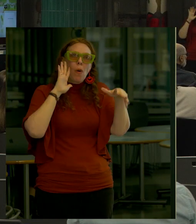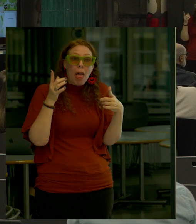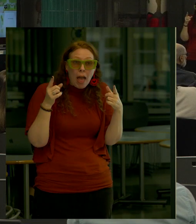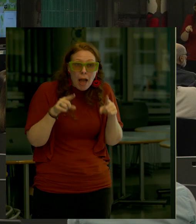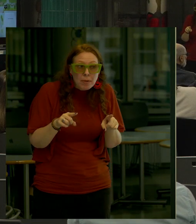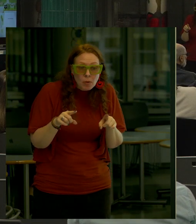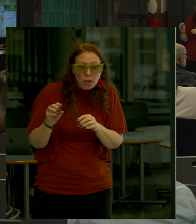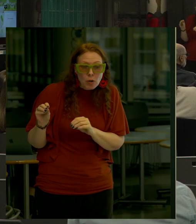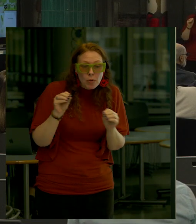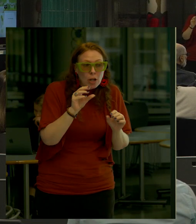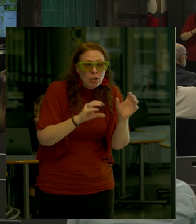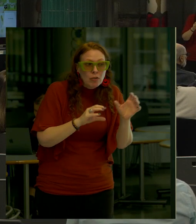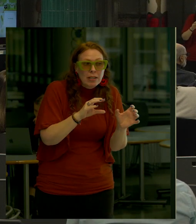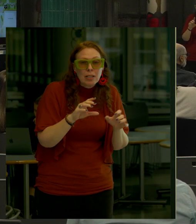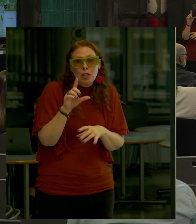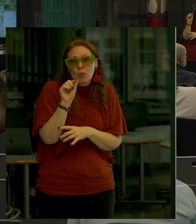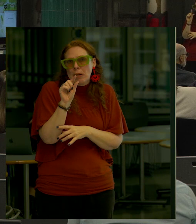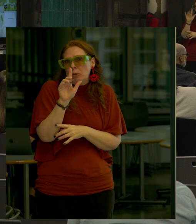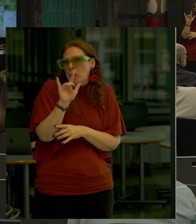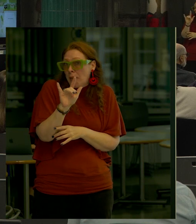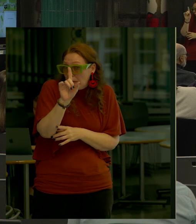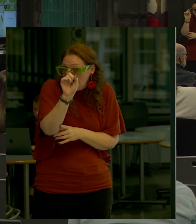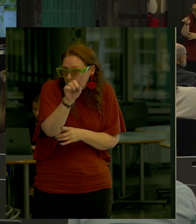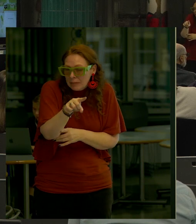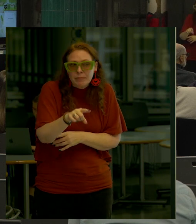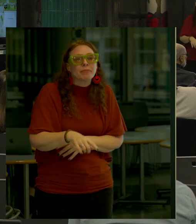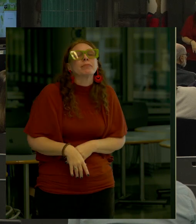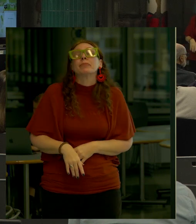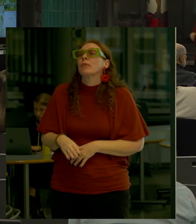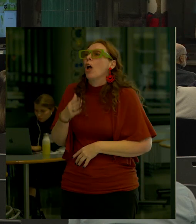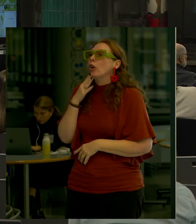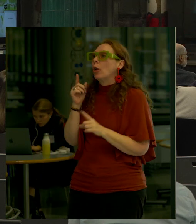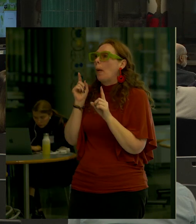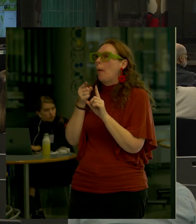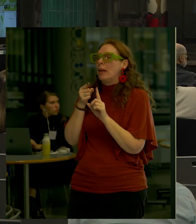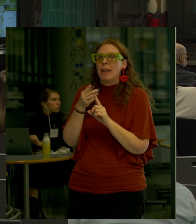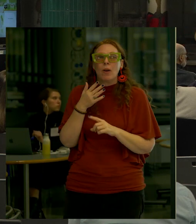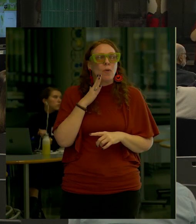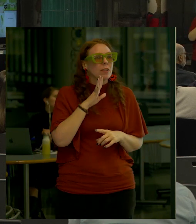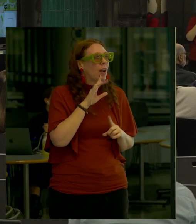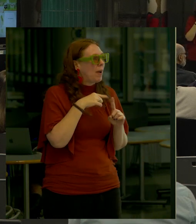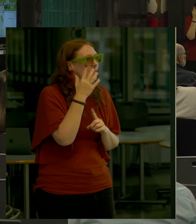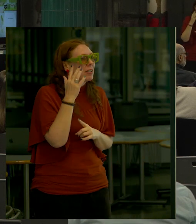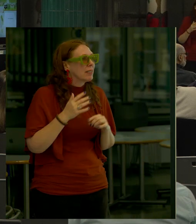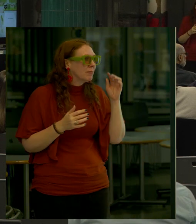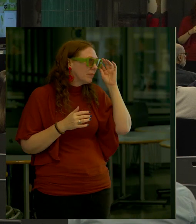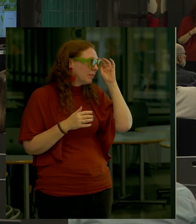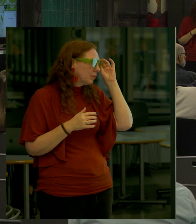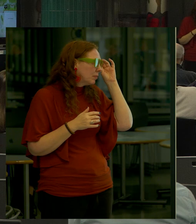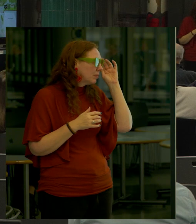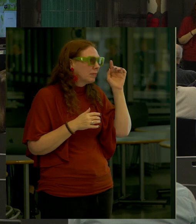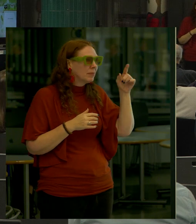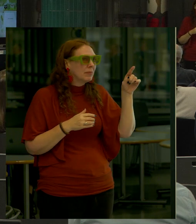when you have construction in 2025 Great point Let's definitely talk about that at the tree Carolyn, can